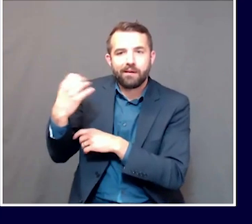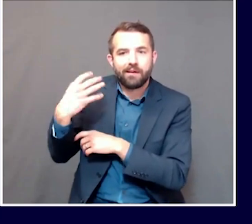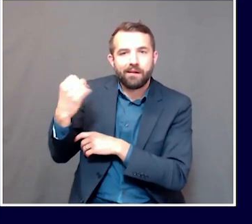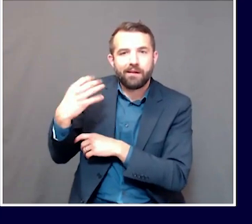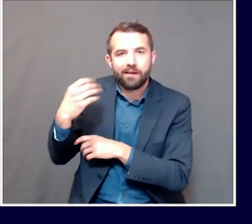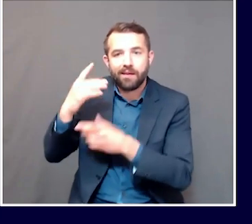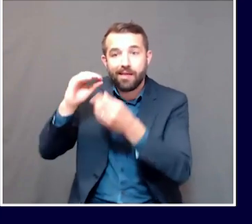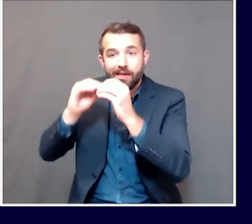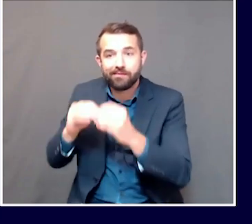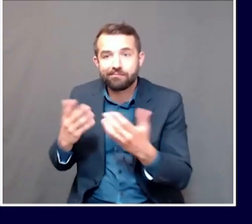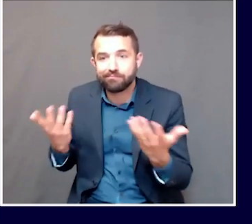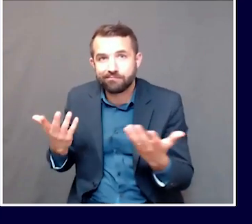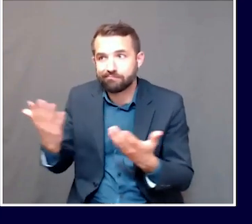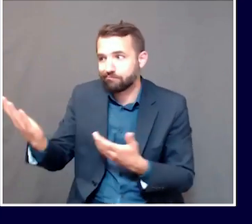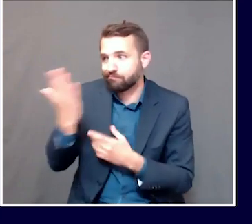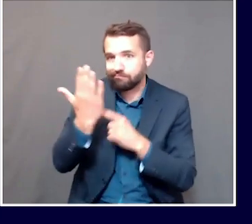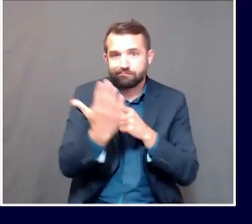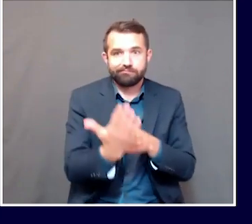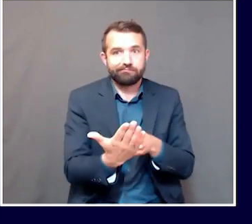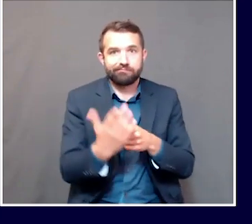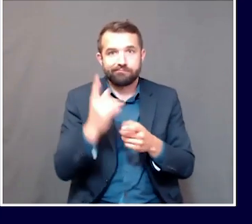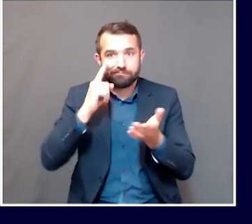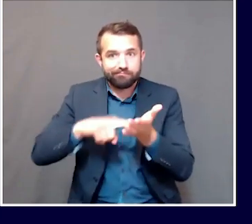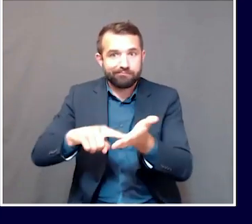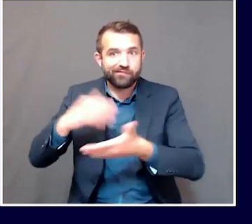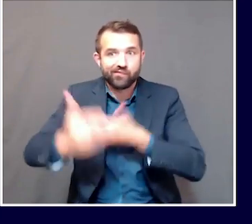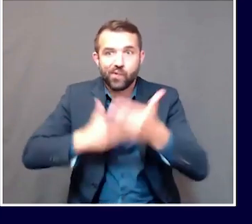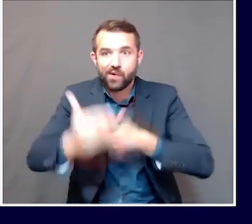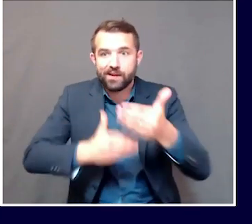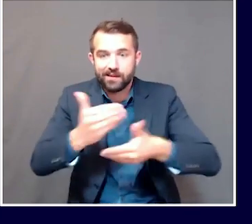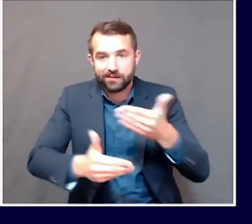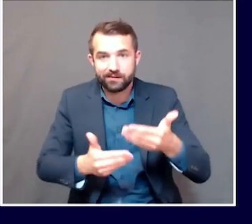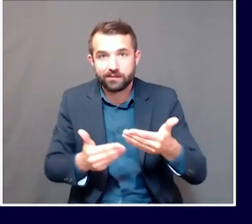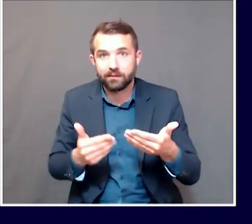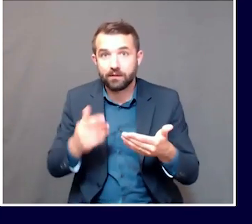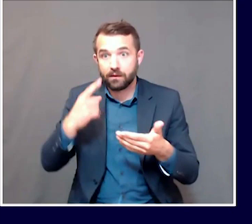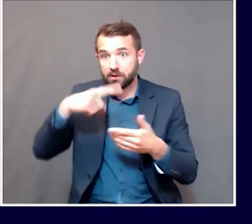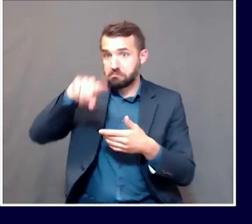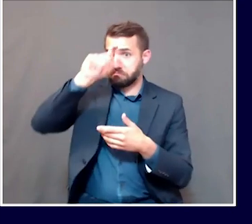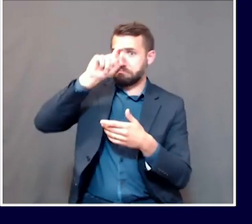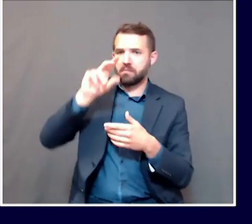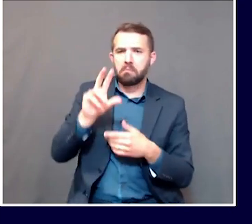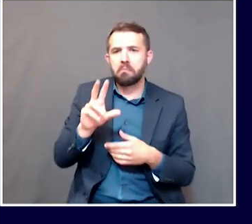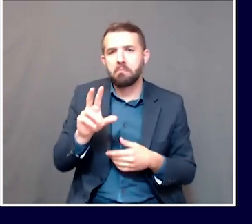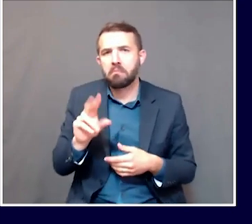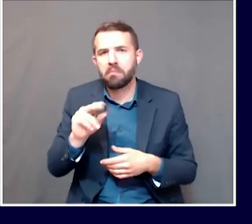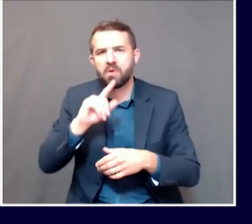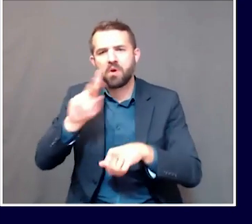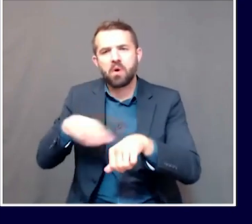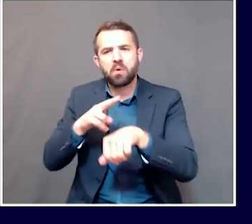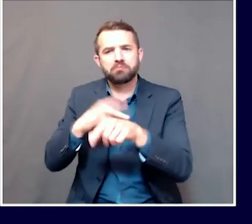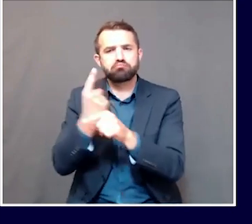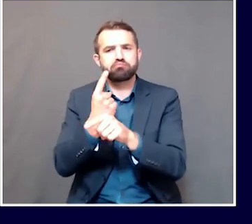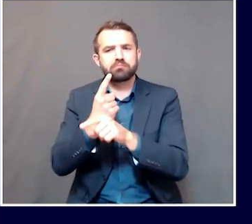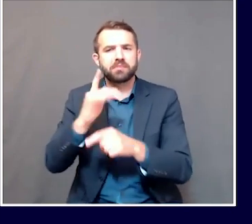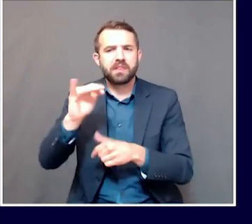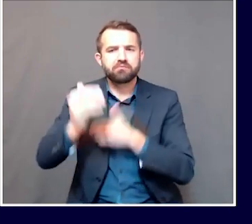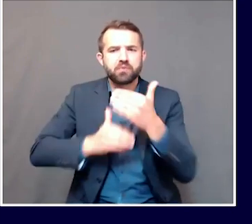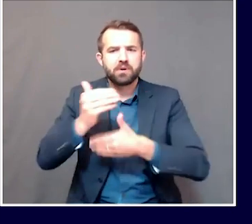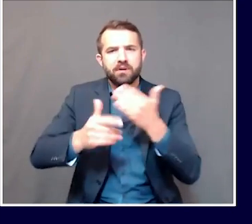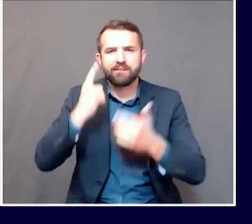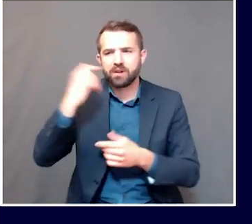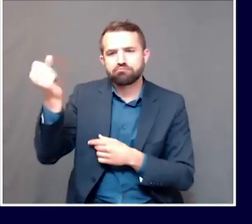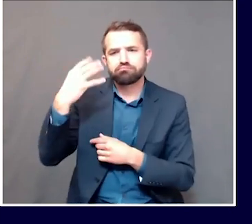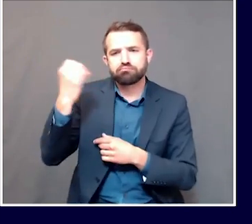begin the investigation process. So it's not so much a mystery as much as it is the normal process of getting cases in, reaching out to the